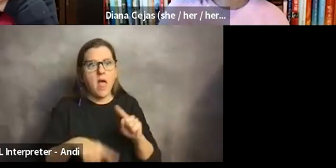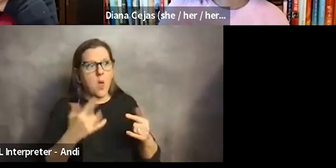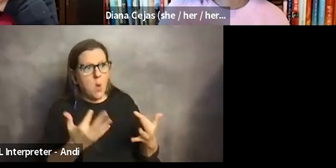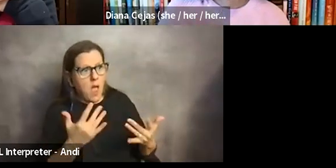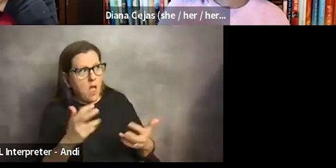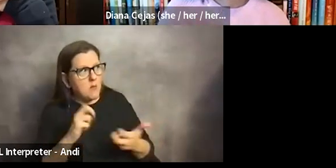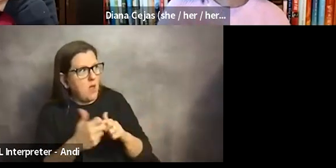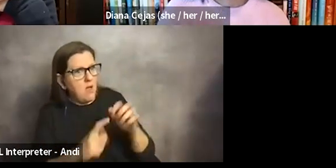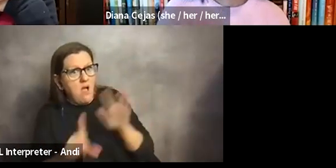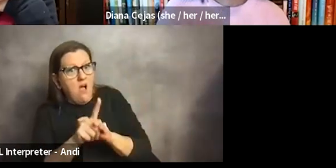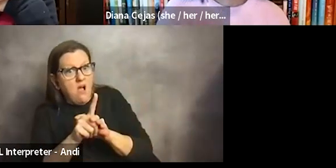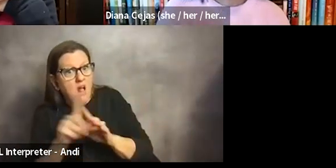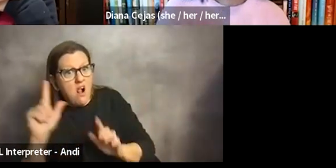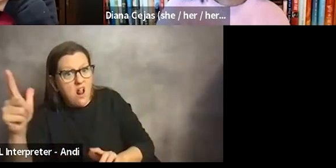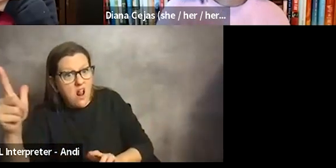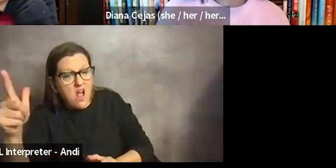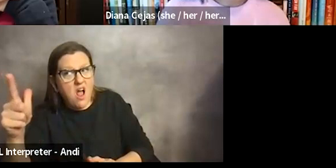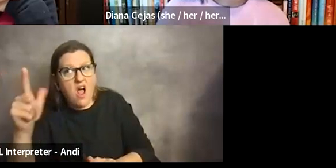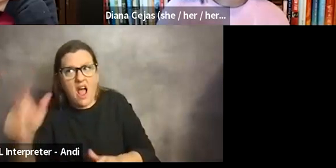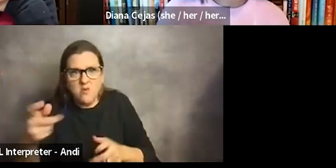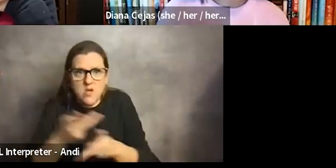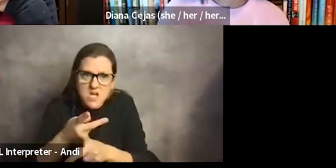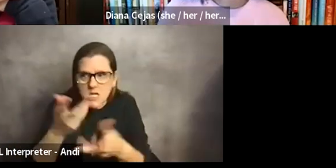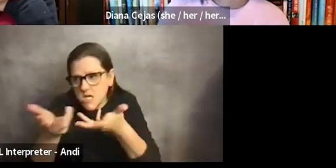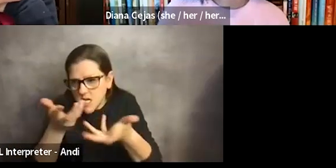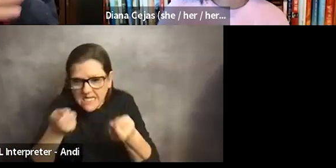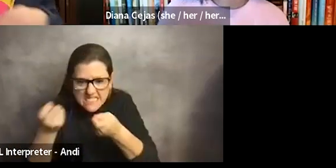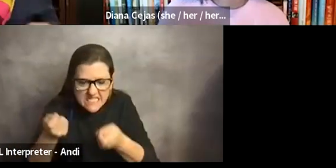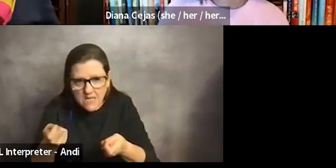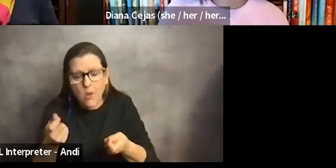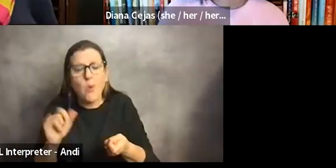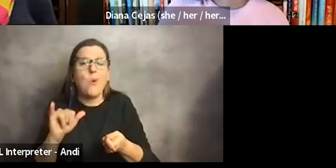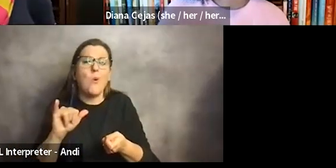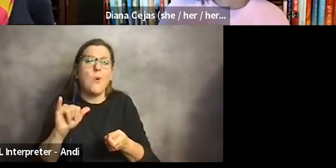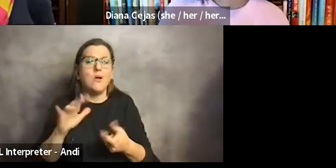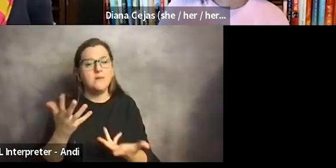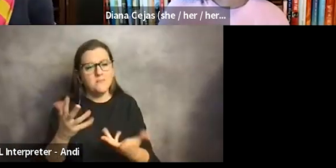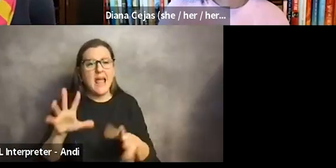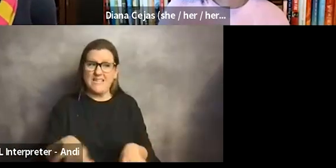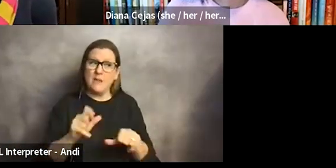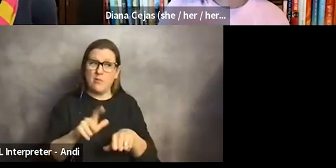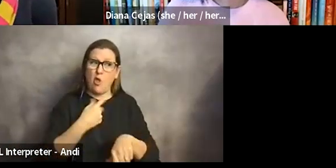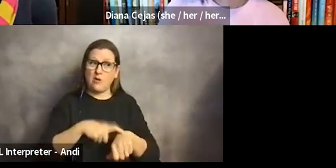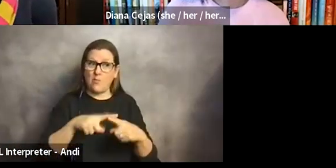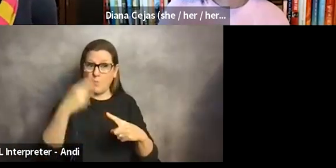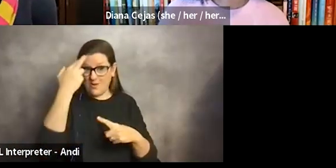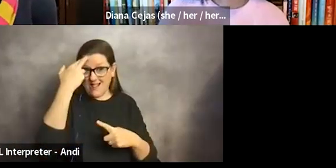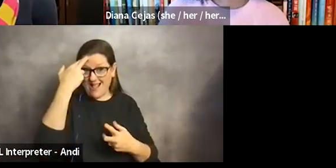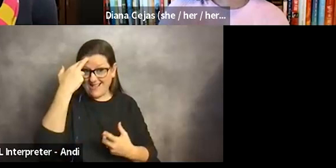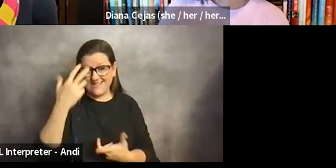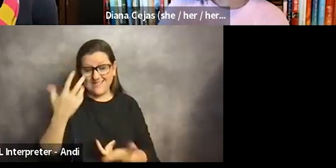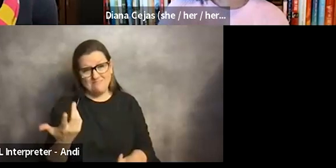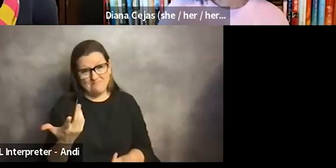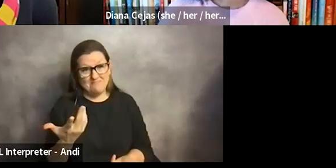problem 10 steps down the line. And that's taken a very long time for me to come to though, because I used to be the person